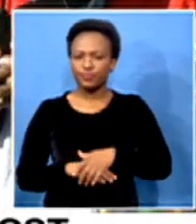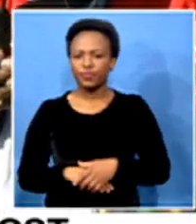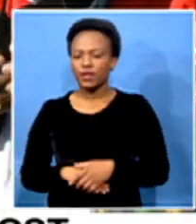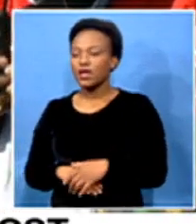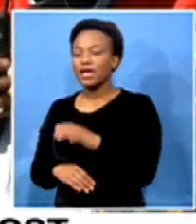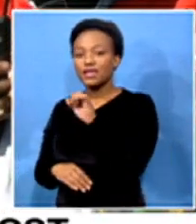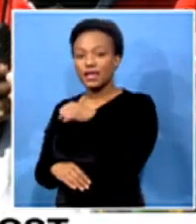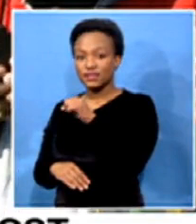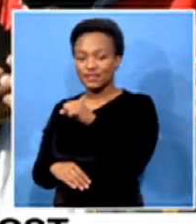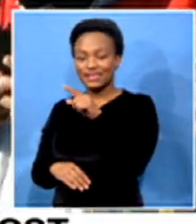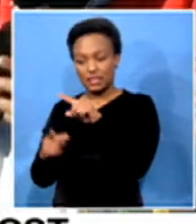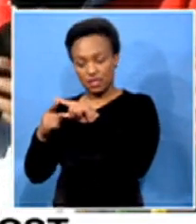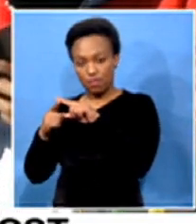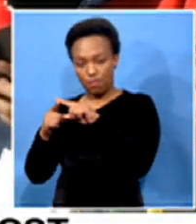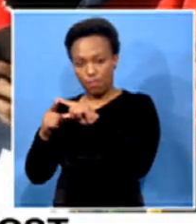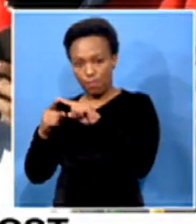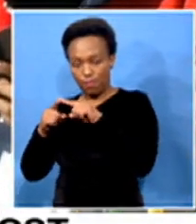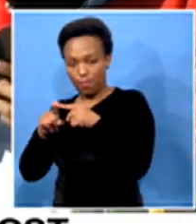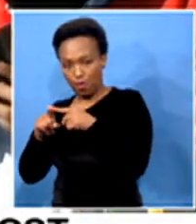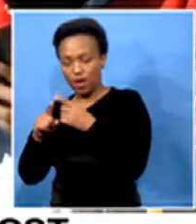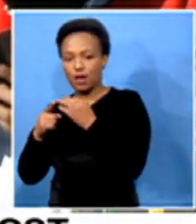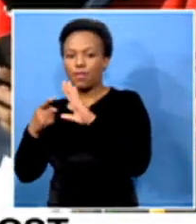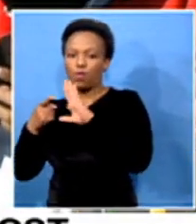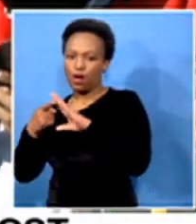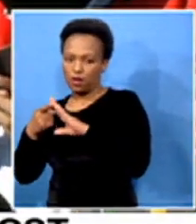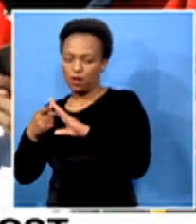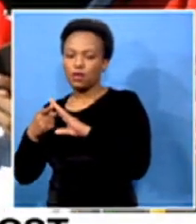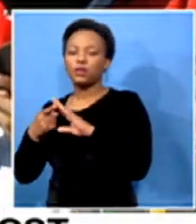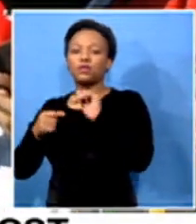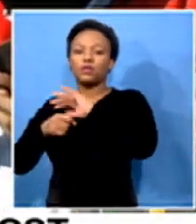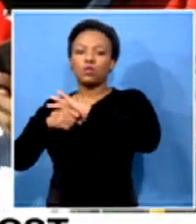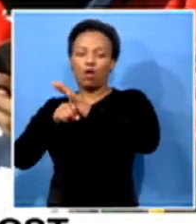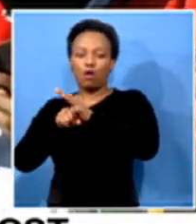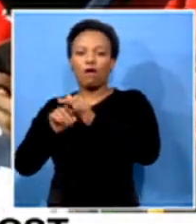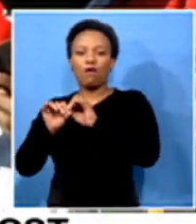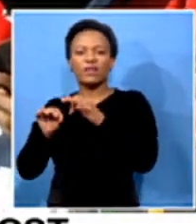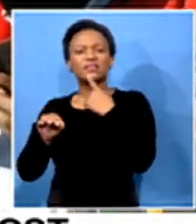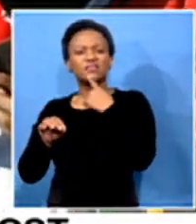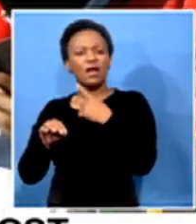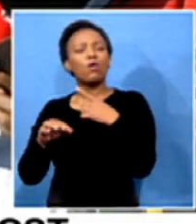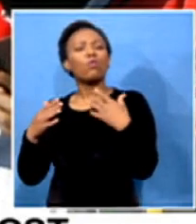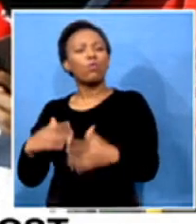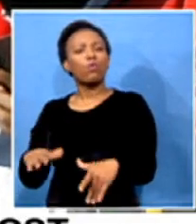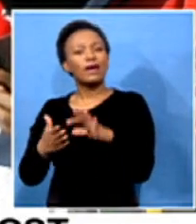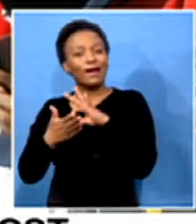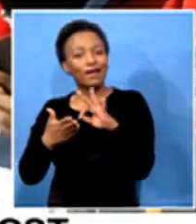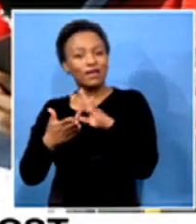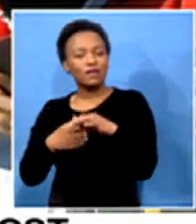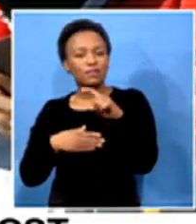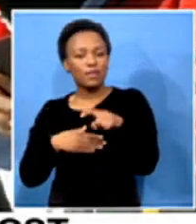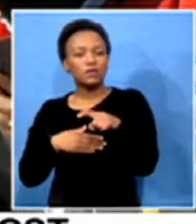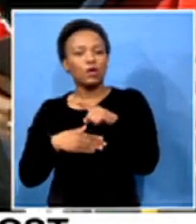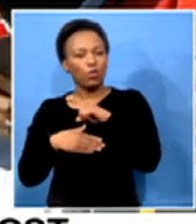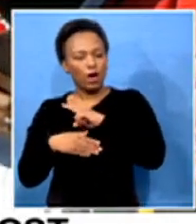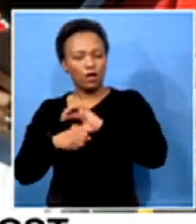it's also a point. Point number one, due to COVID-19, they said the hygiene is the first most important part of the